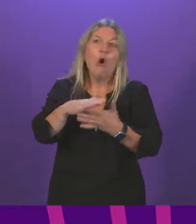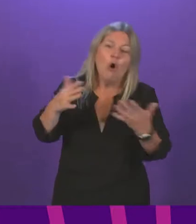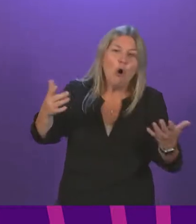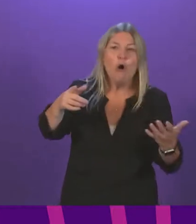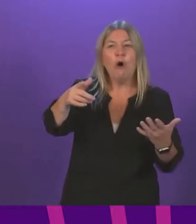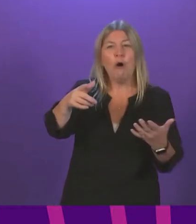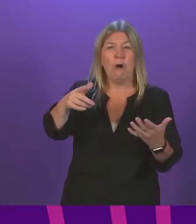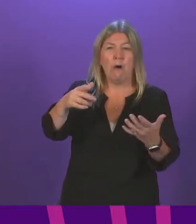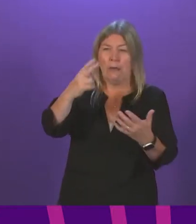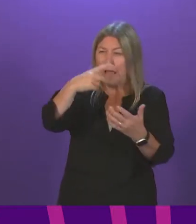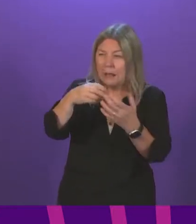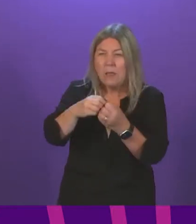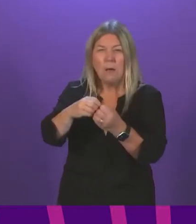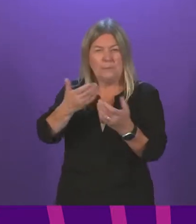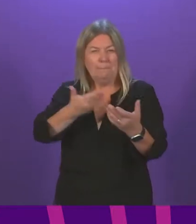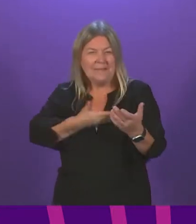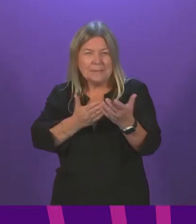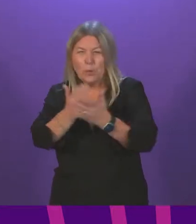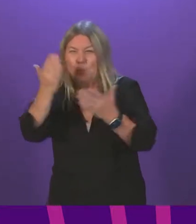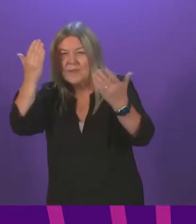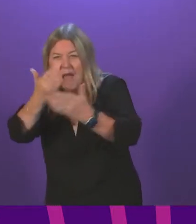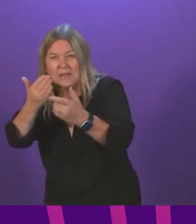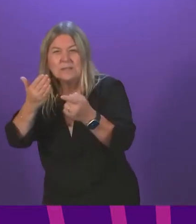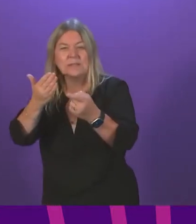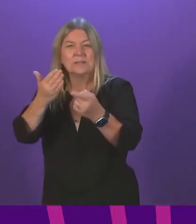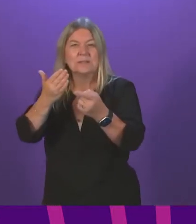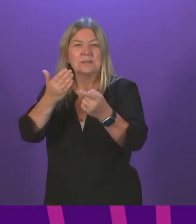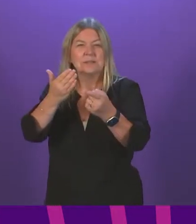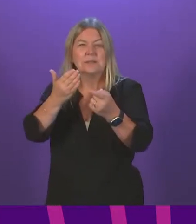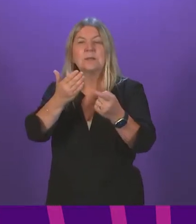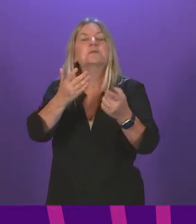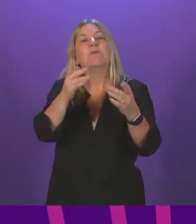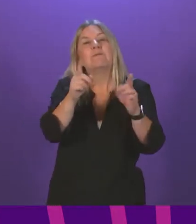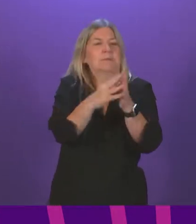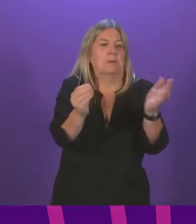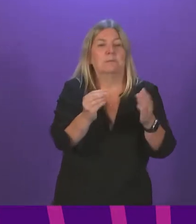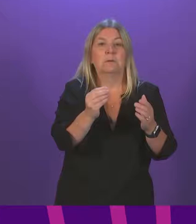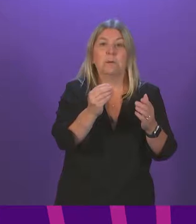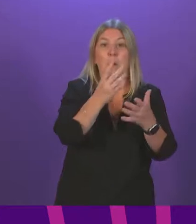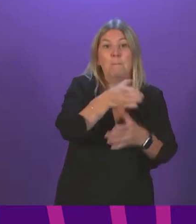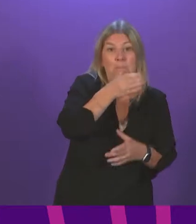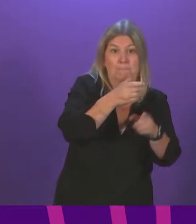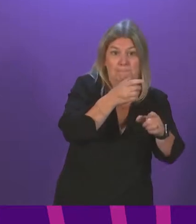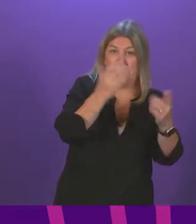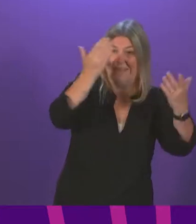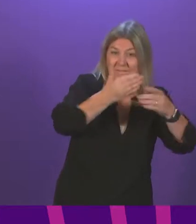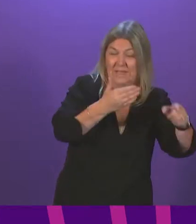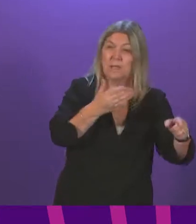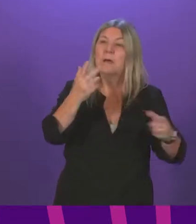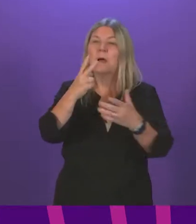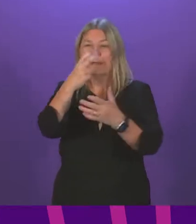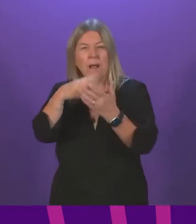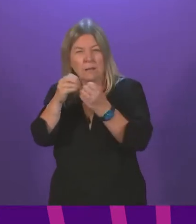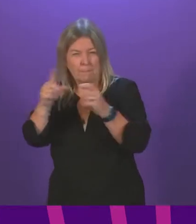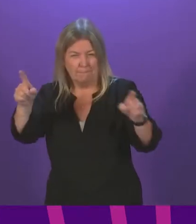the grey area between night-time pubs and nightclubs. And we just have to make sure we get all of those details